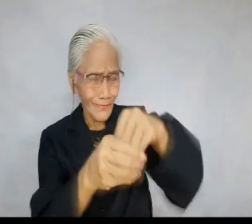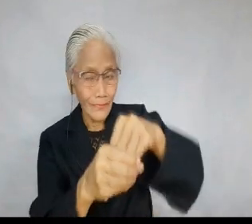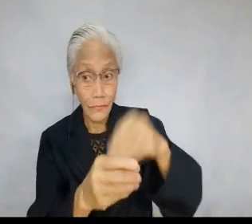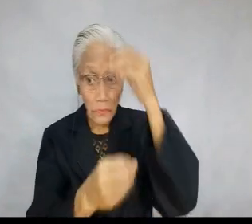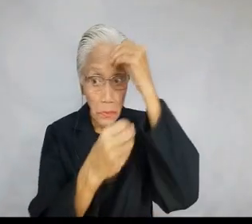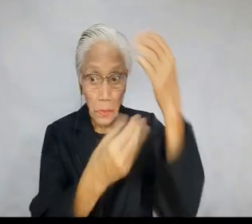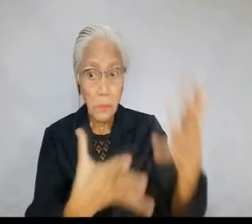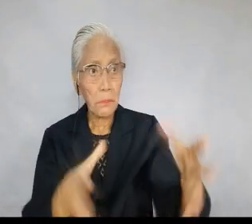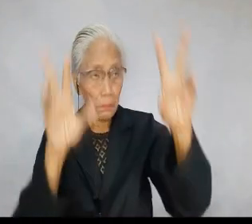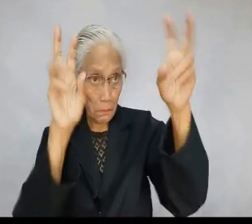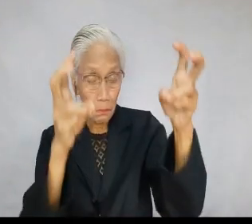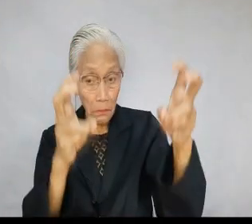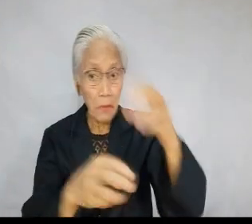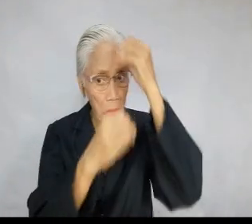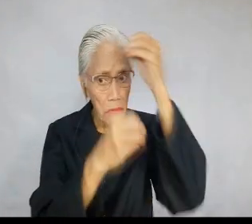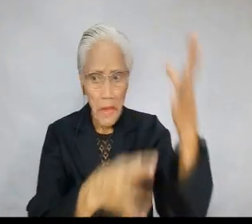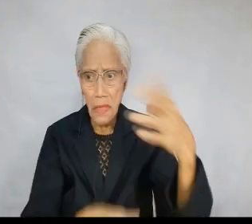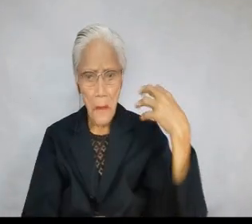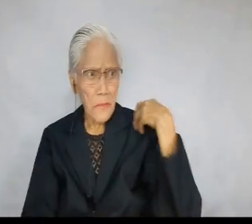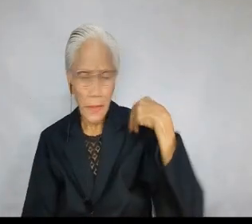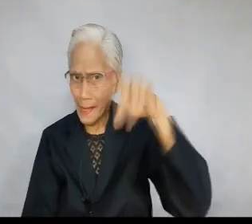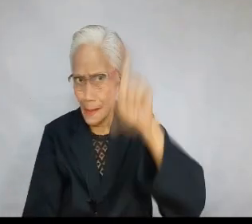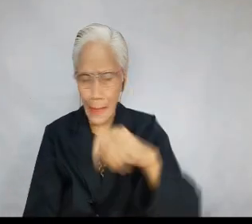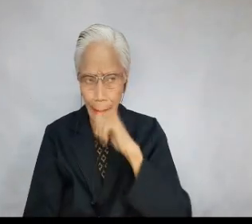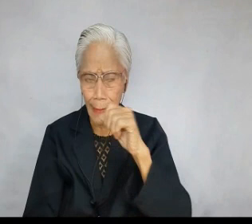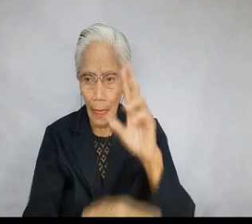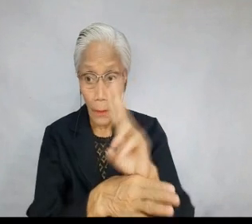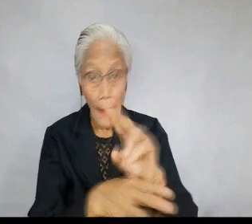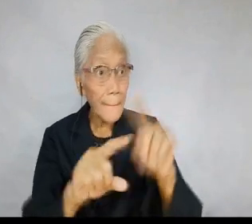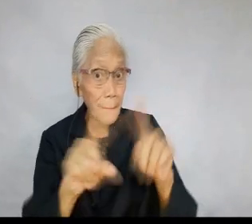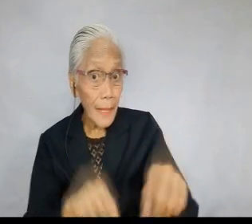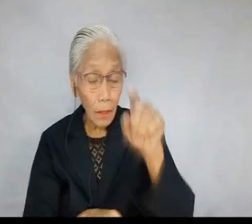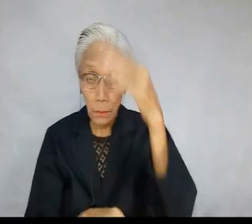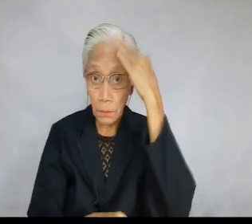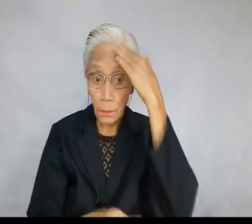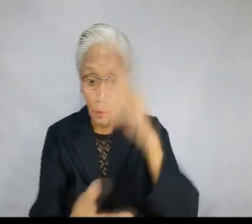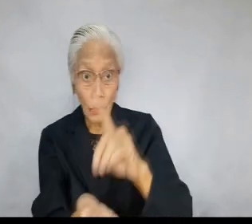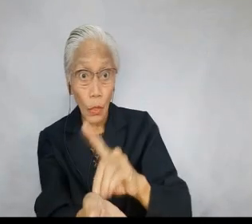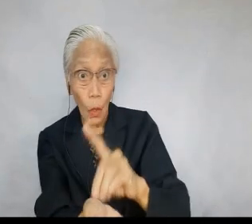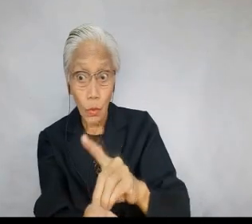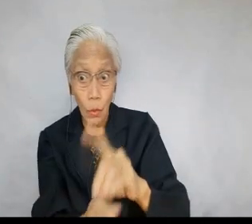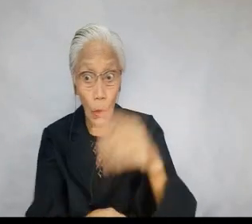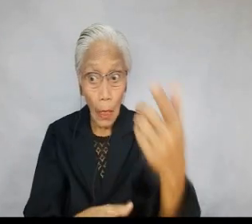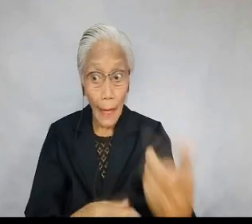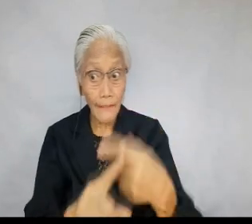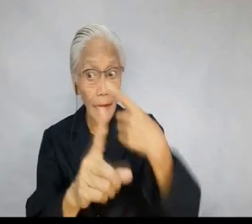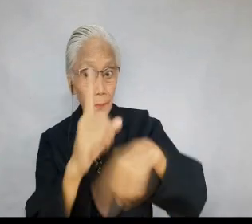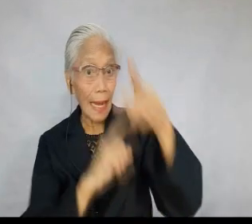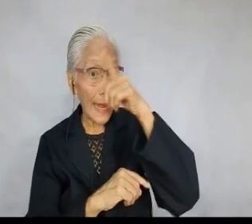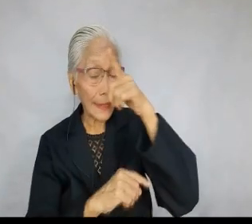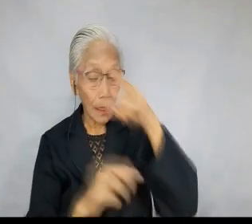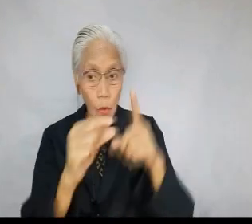then in addition to father, the titles of teacher and master should not be used. But did you know that the word doctor is from the Latin